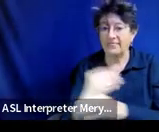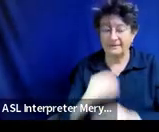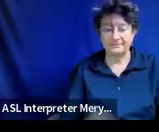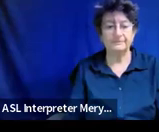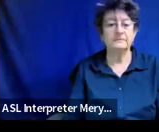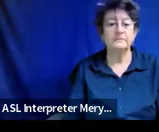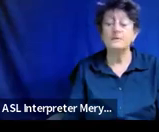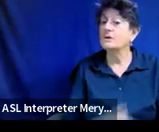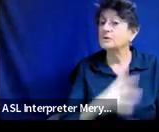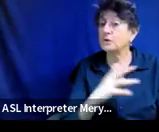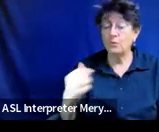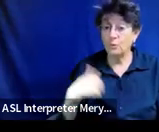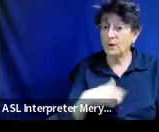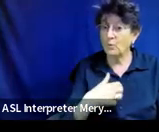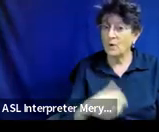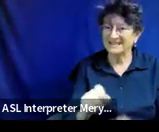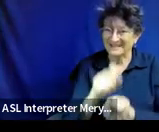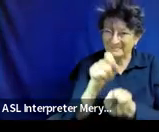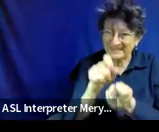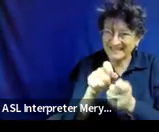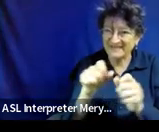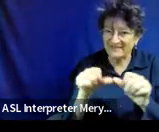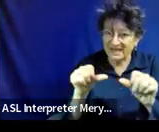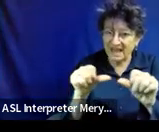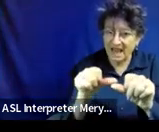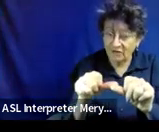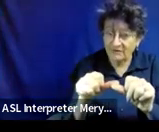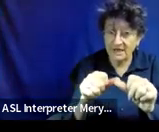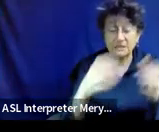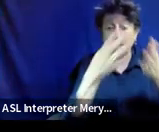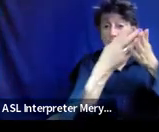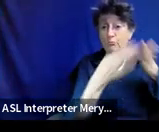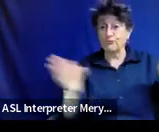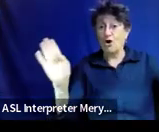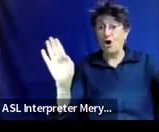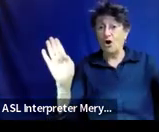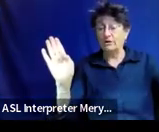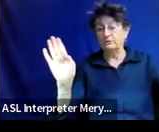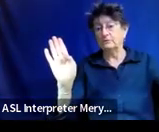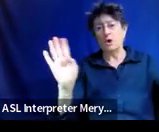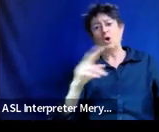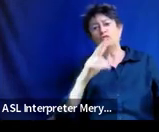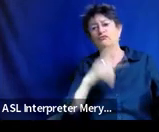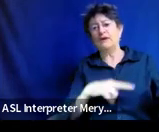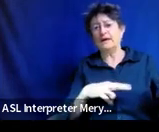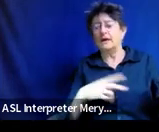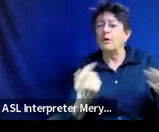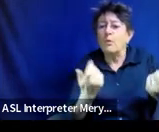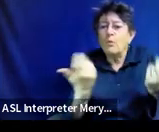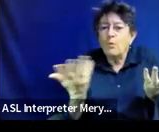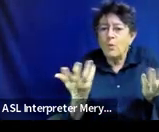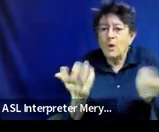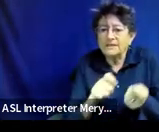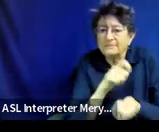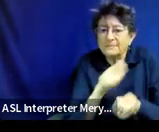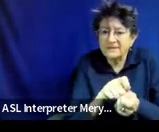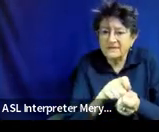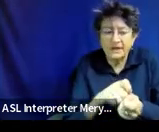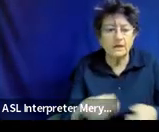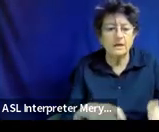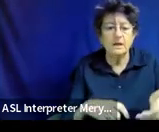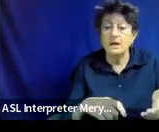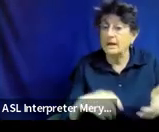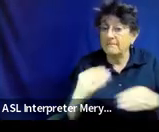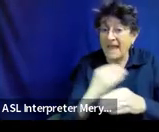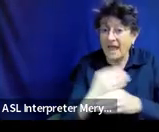we really want those specific areas of those broad academics that the student is struggling with so if a student